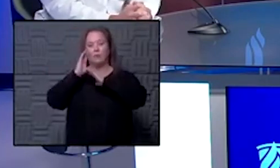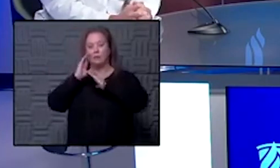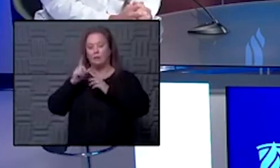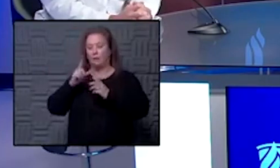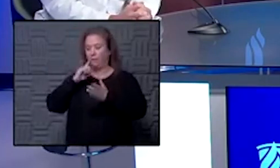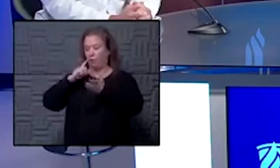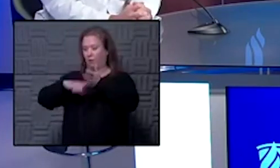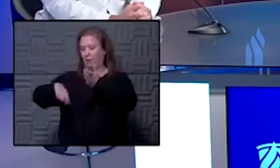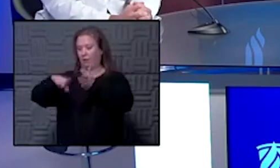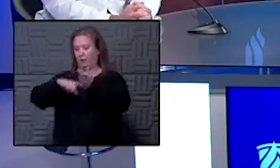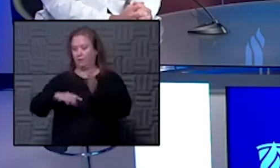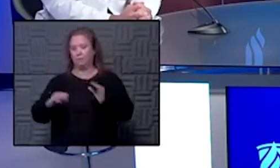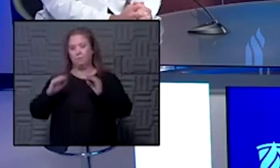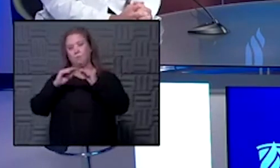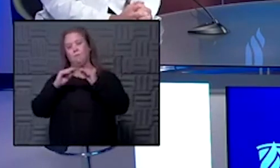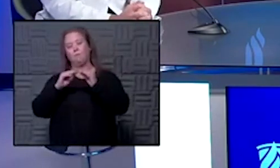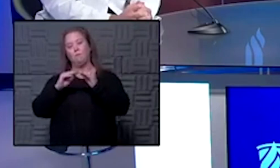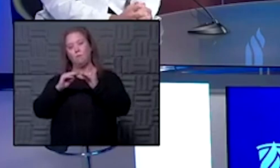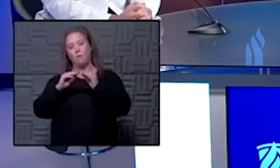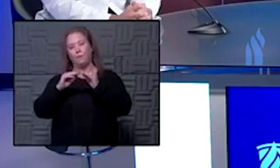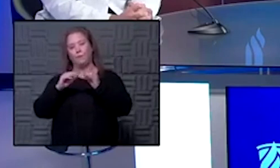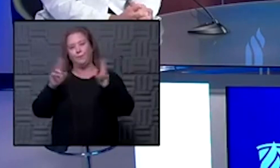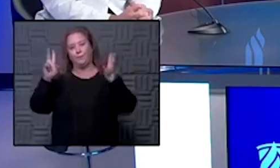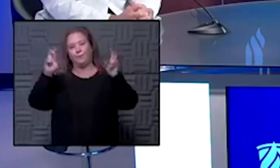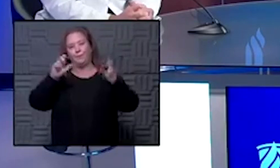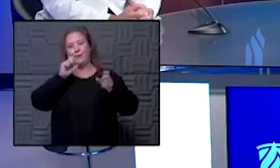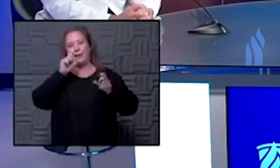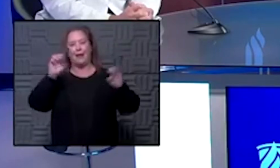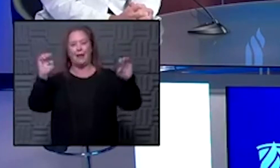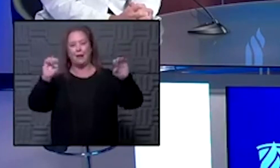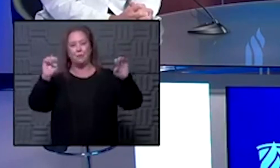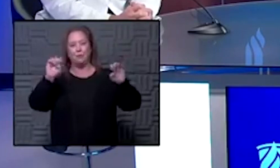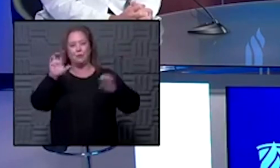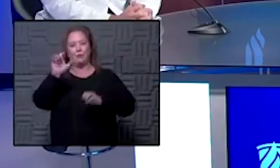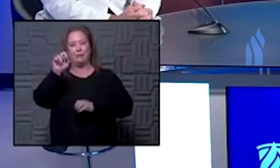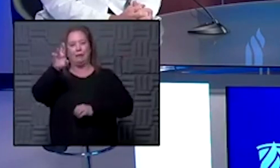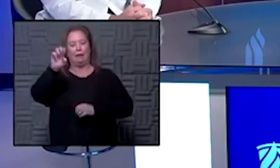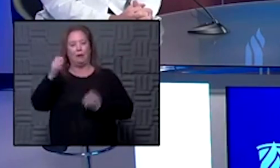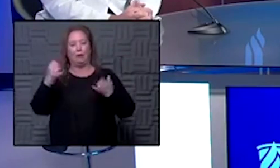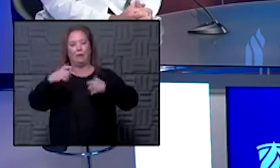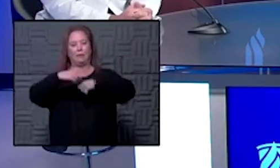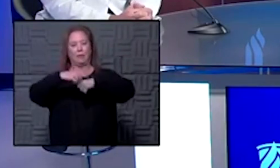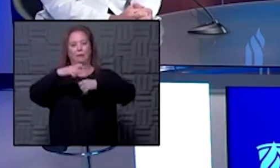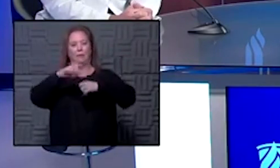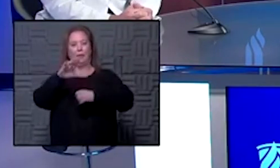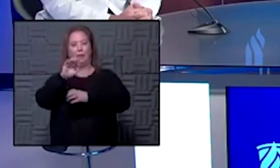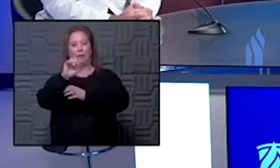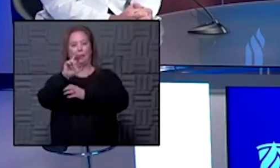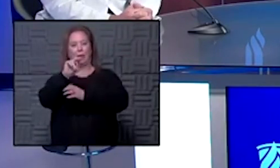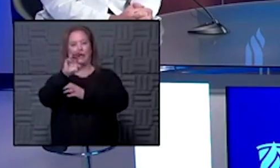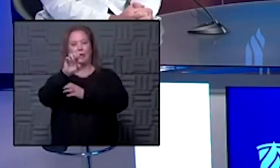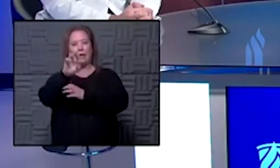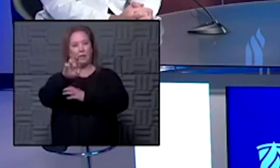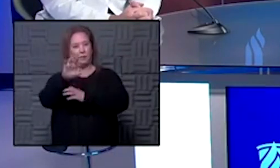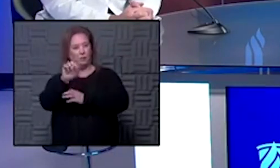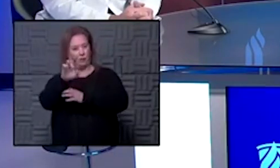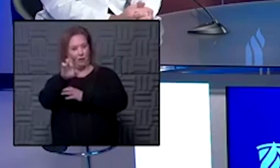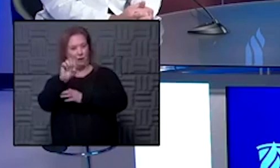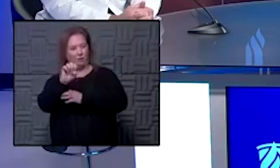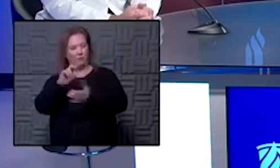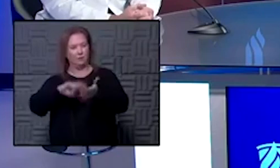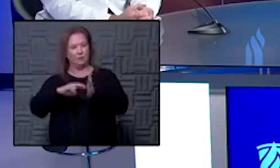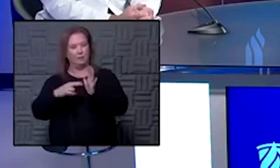cancel you know more quote unquote non-emergency care at this point that it would be cancer care so is that because